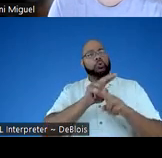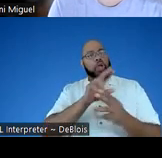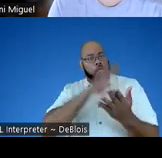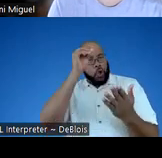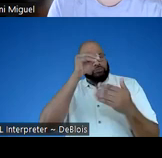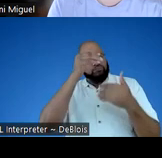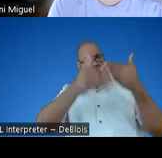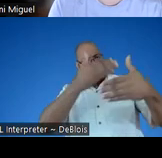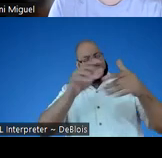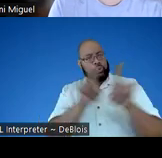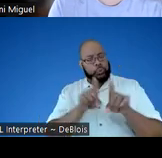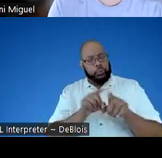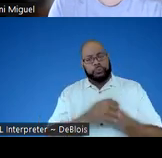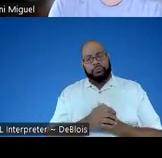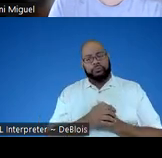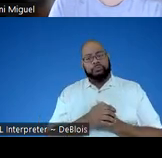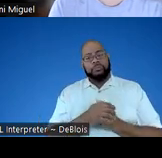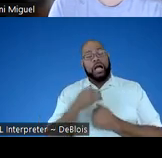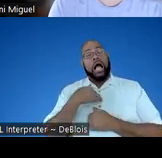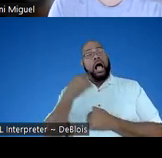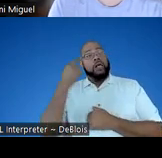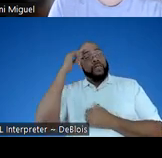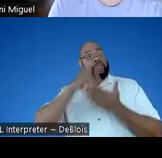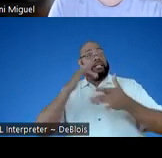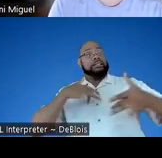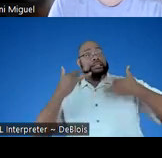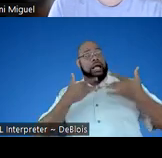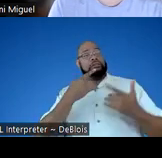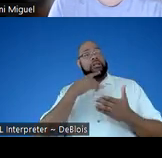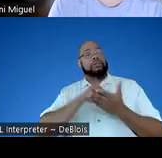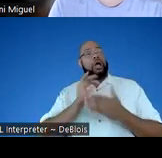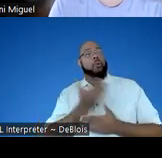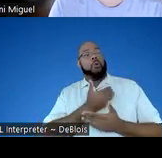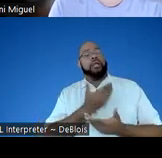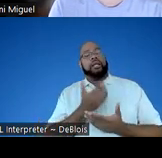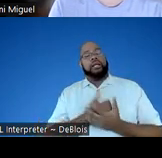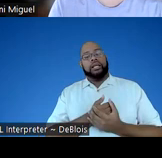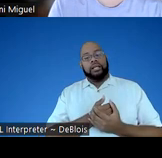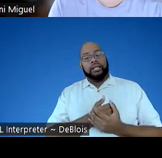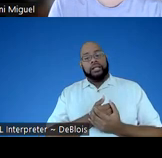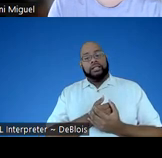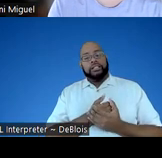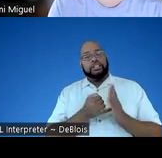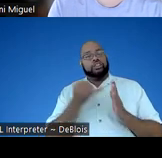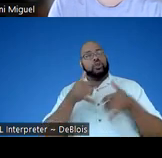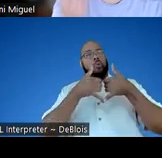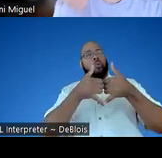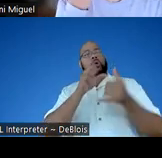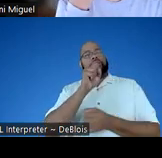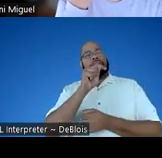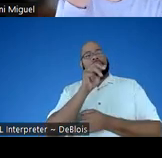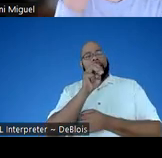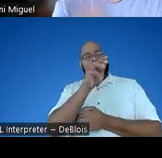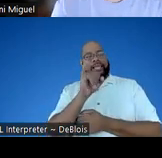trajectories as well. I do think it's exciting to say that we have been, we were just awarded STEMI 2